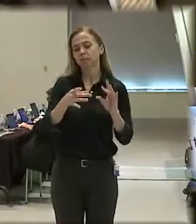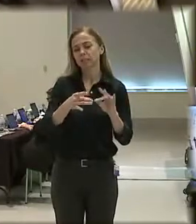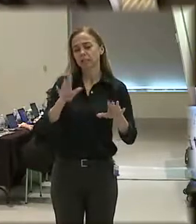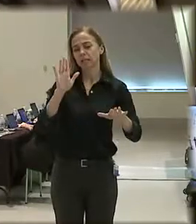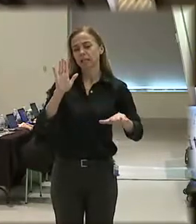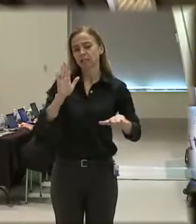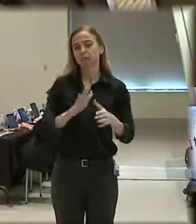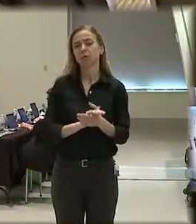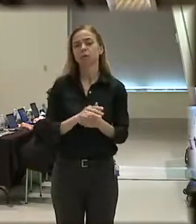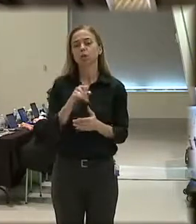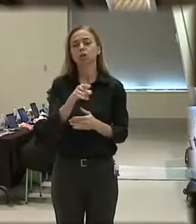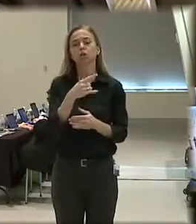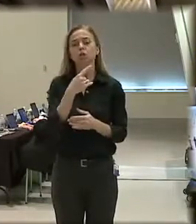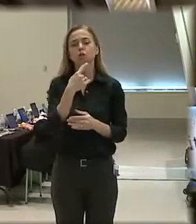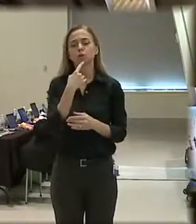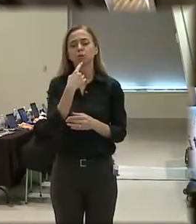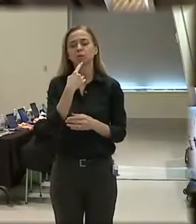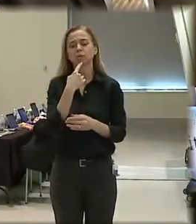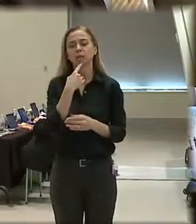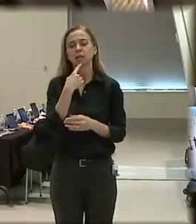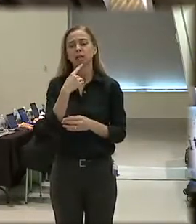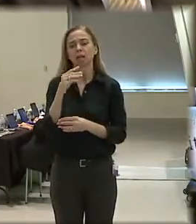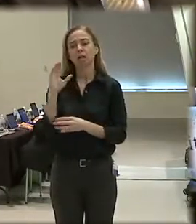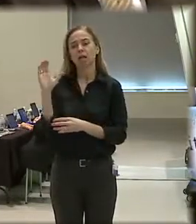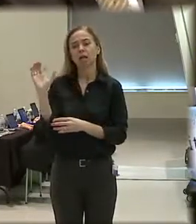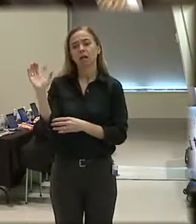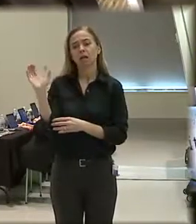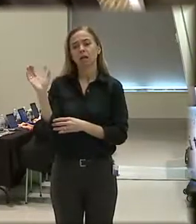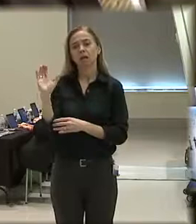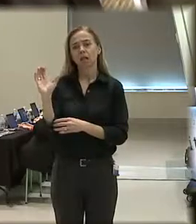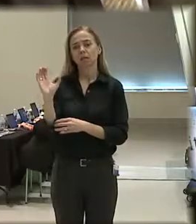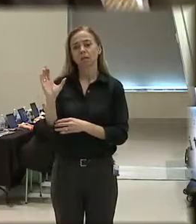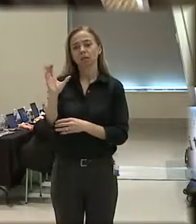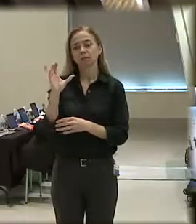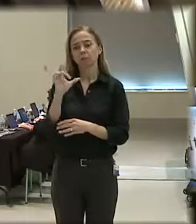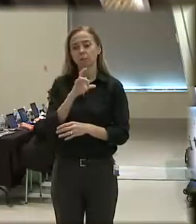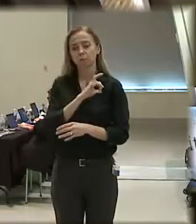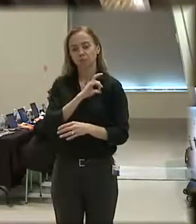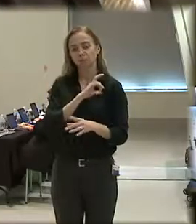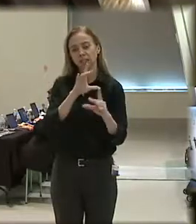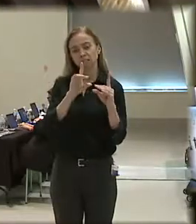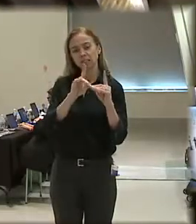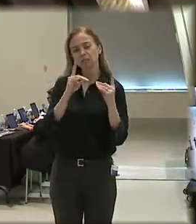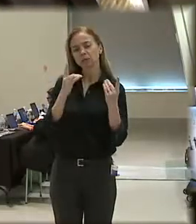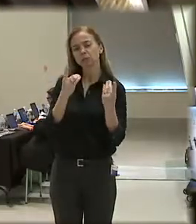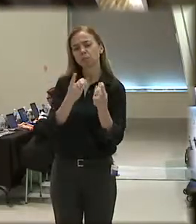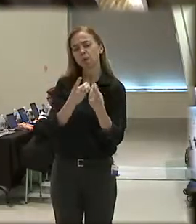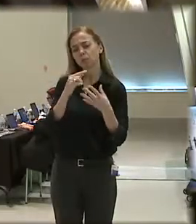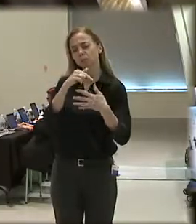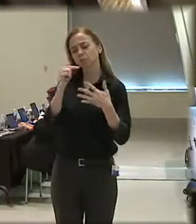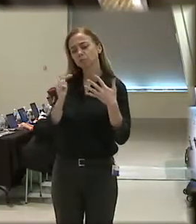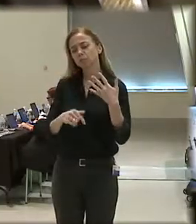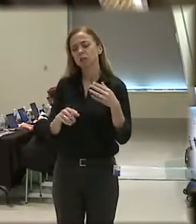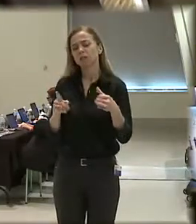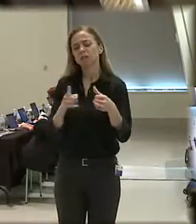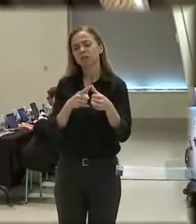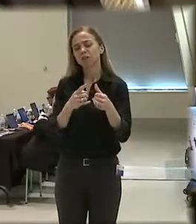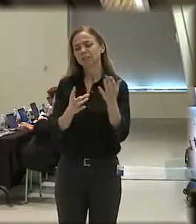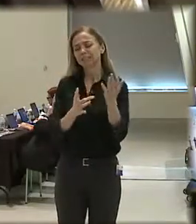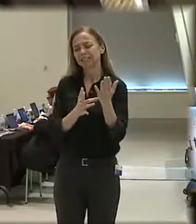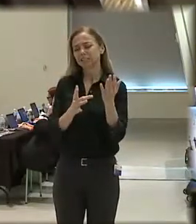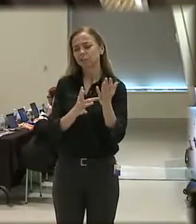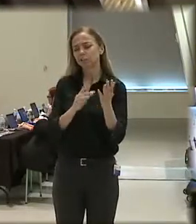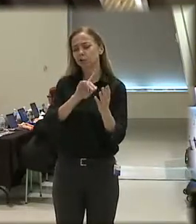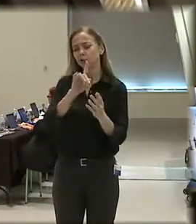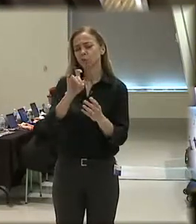you set out the Columbus Police Department's directives. First, just a technical question. I'm not sure I